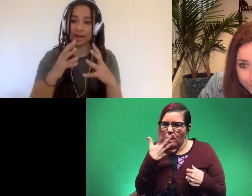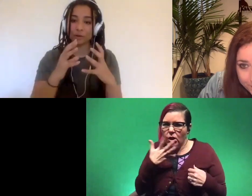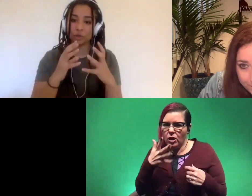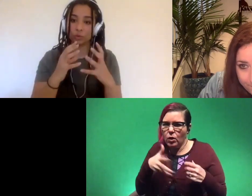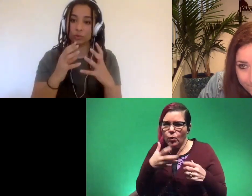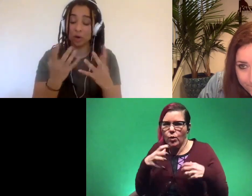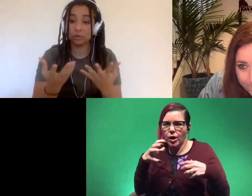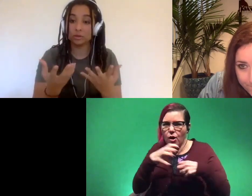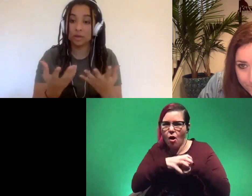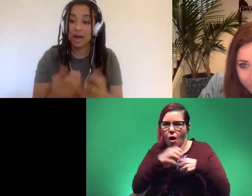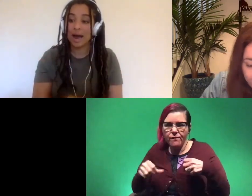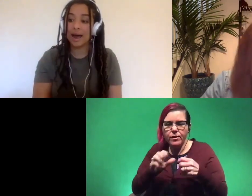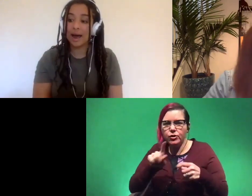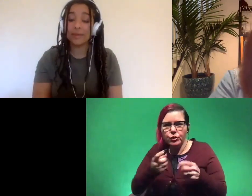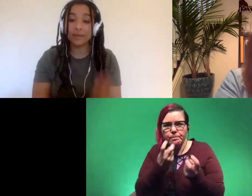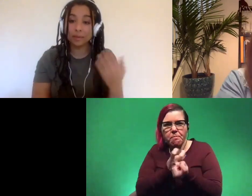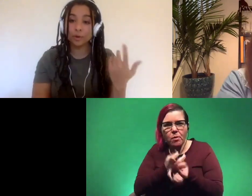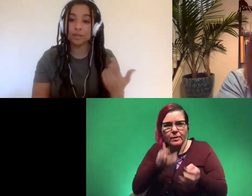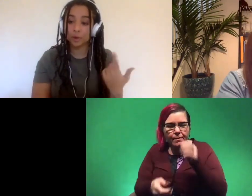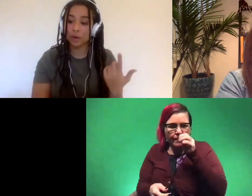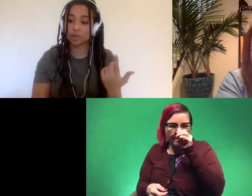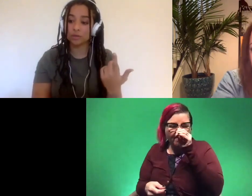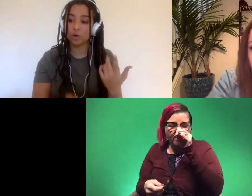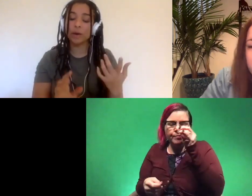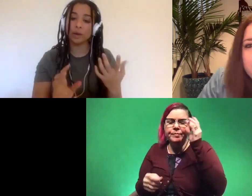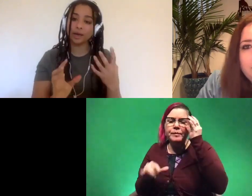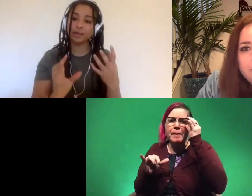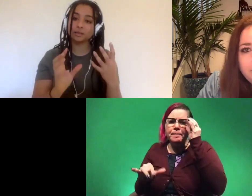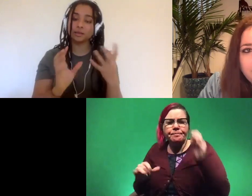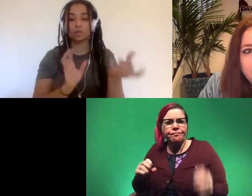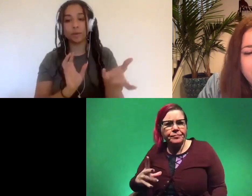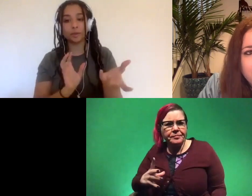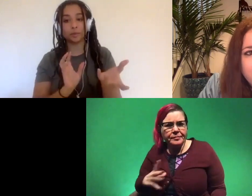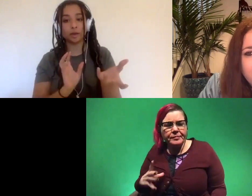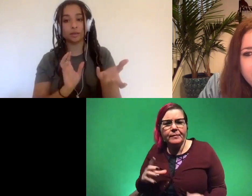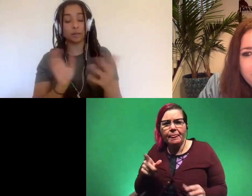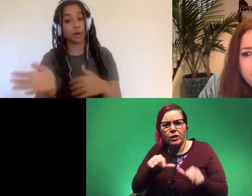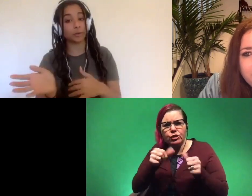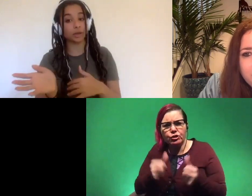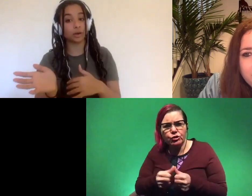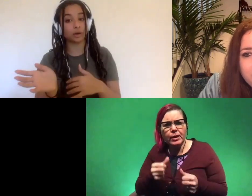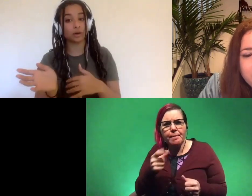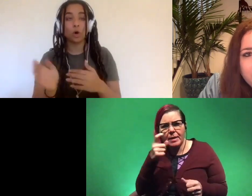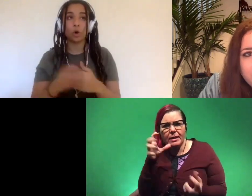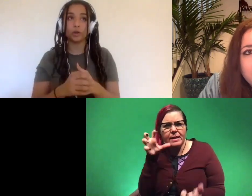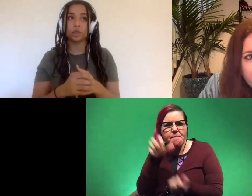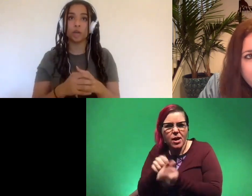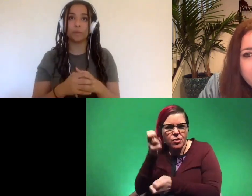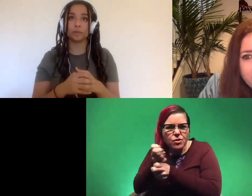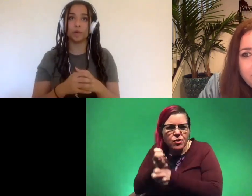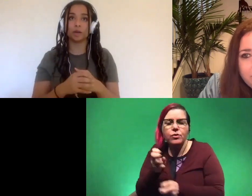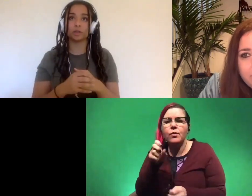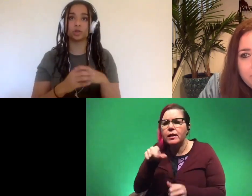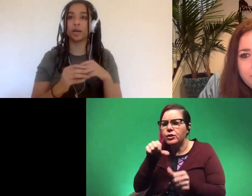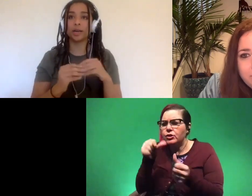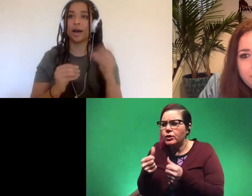strip it down to bones and then that brings up the questions of okay well i guess this shape is because they bite really hard or this shape